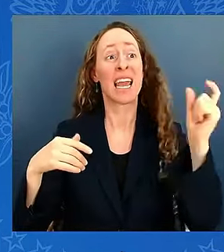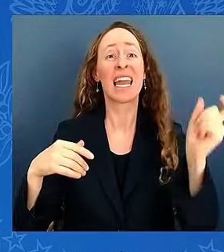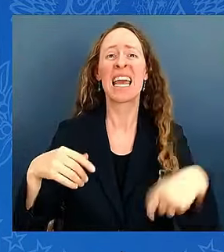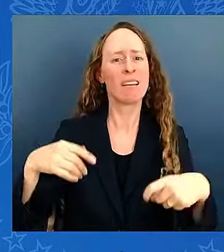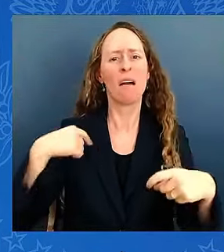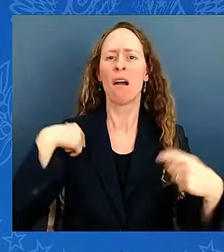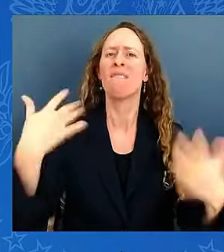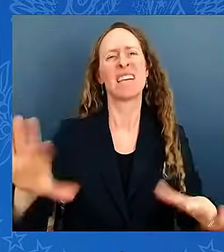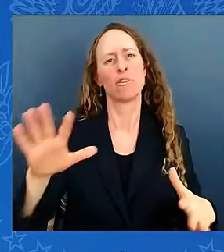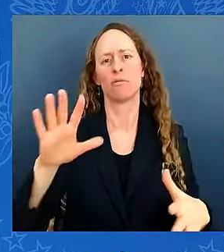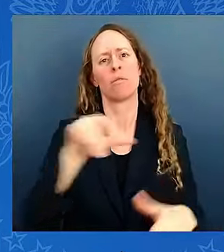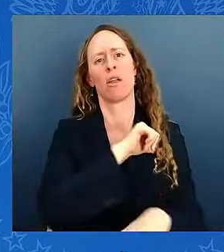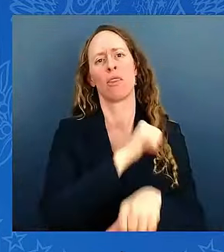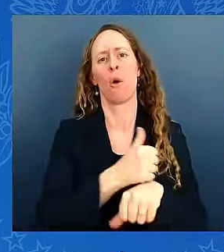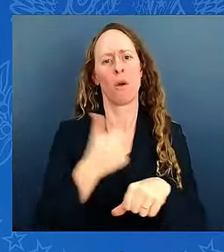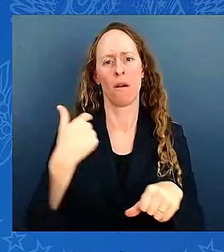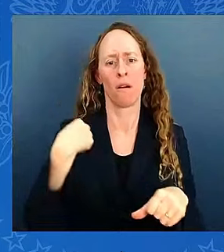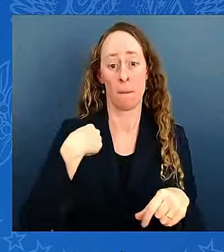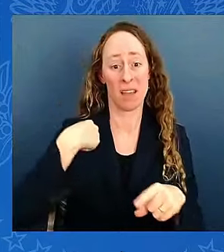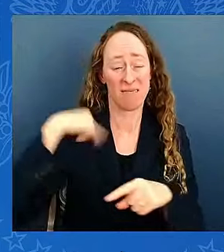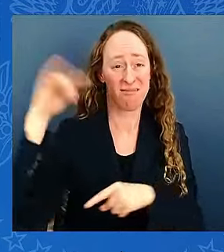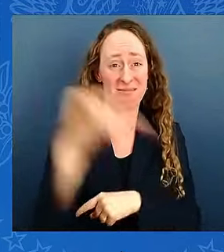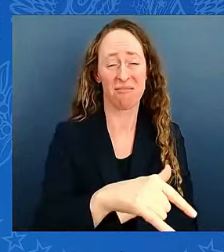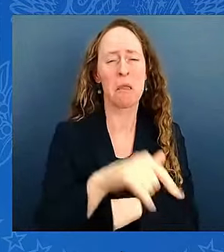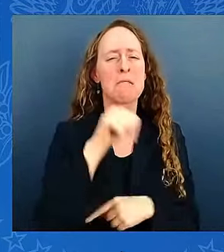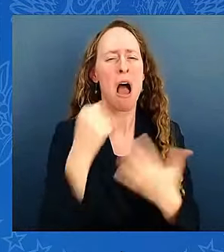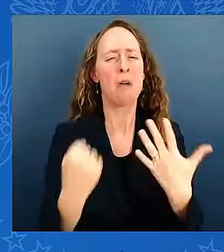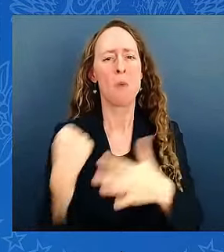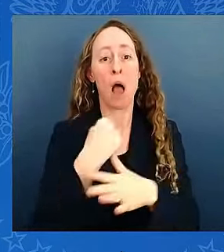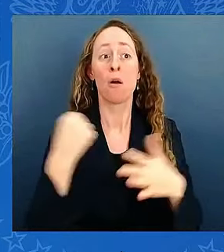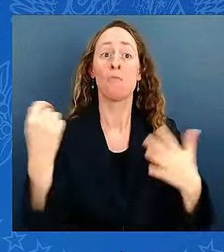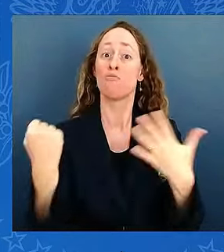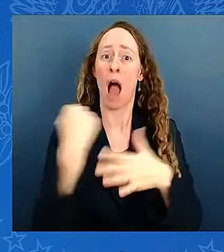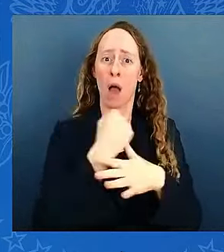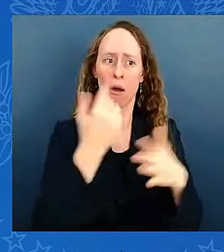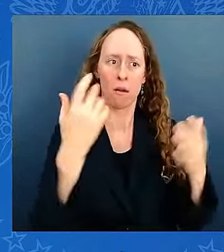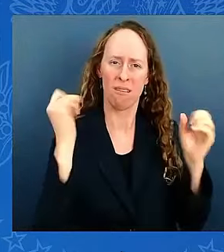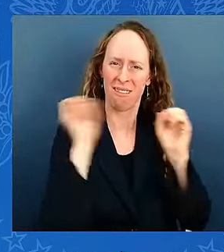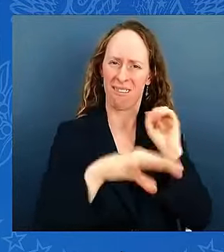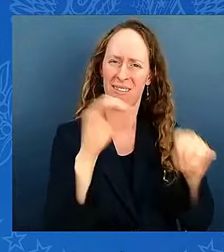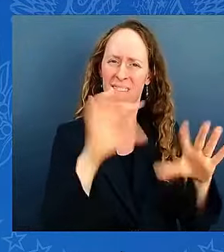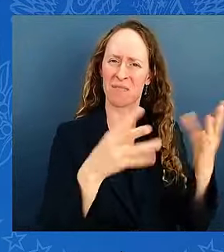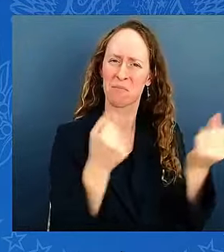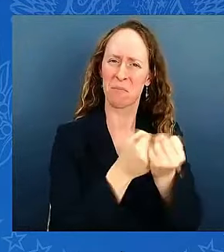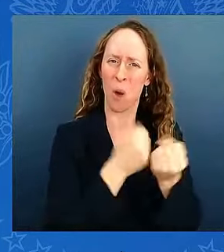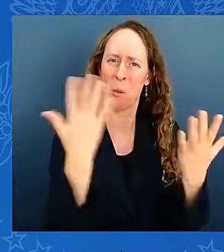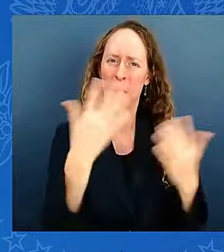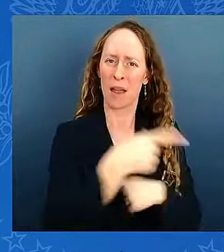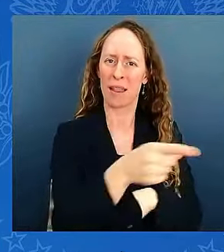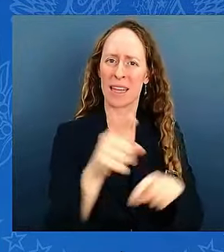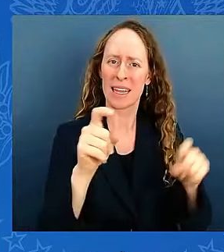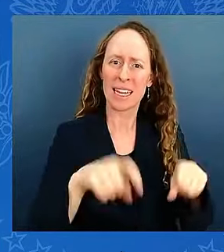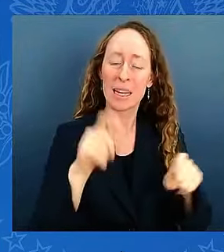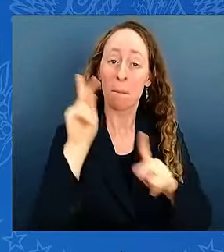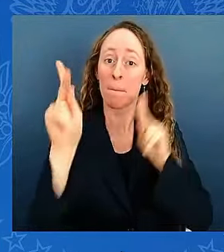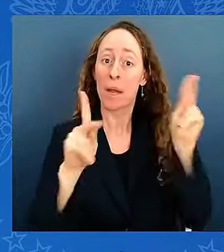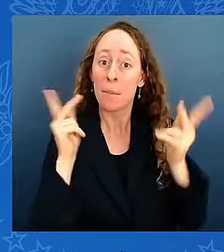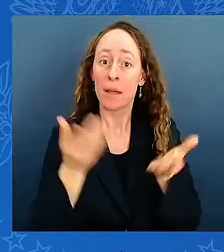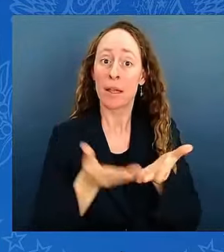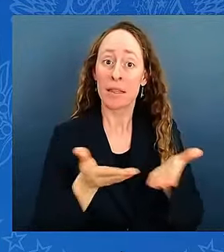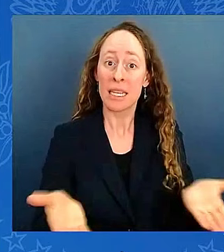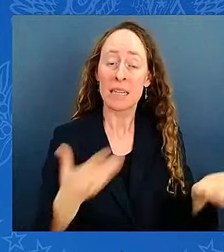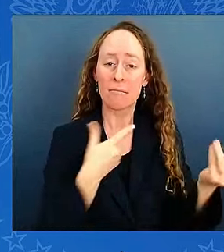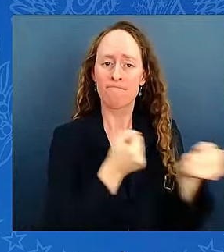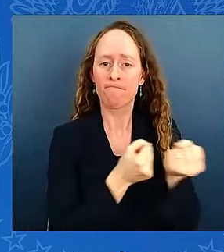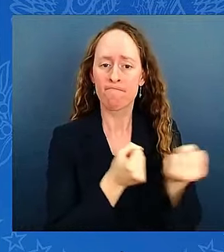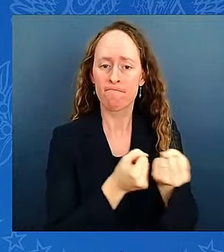responsibility is to get all the help needed to those impacted areas. And I expect to be there, excuse me, I have a cold. I expect